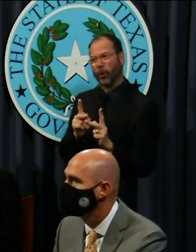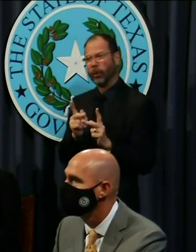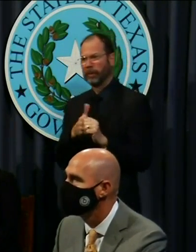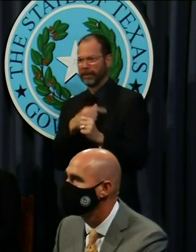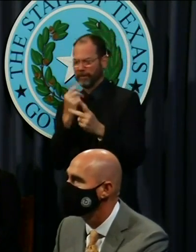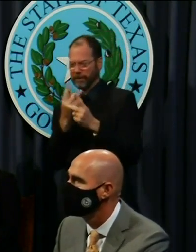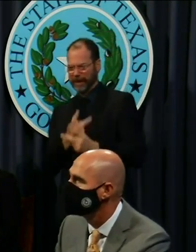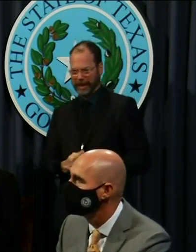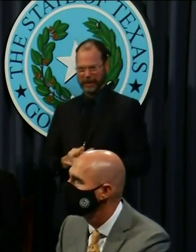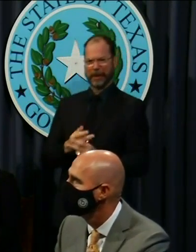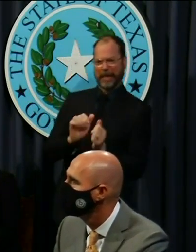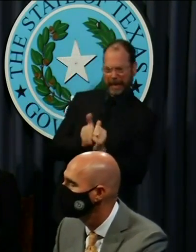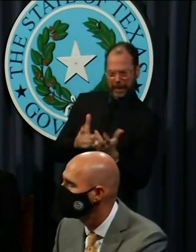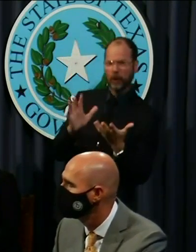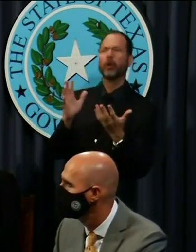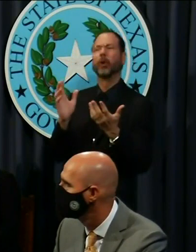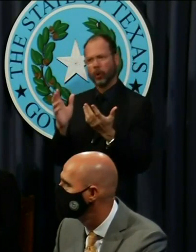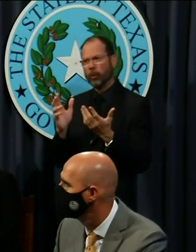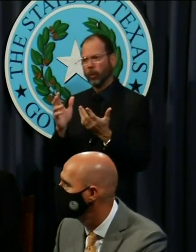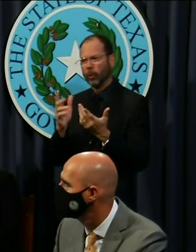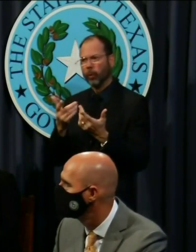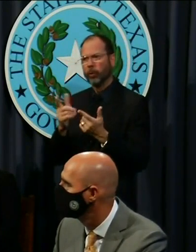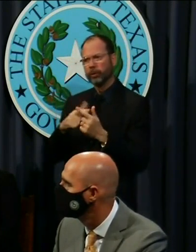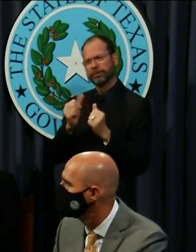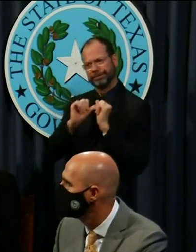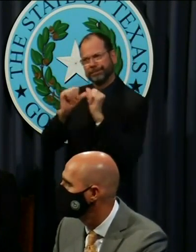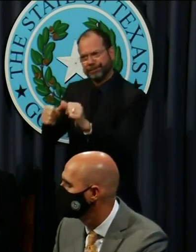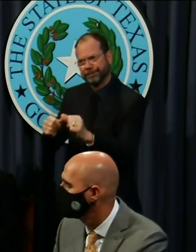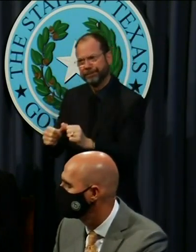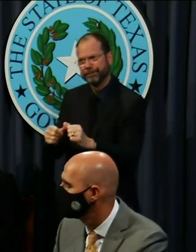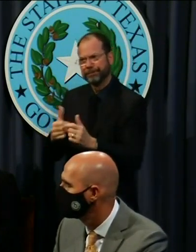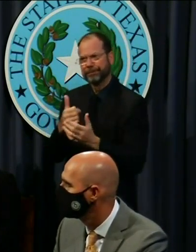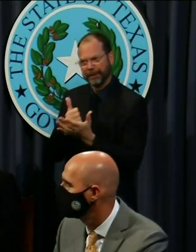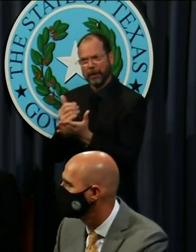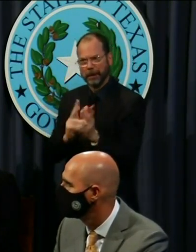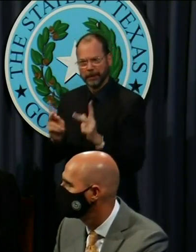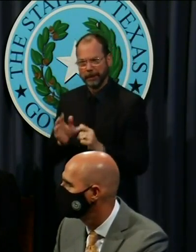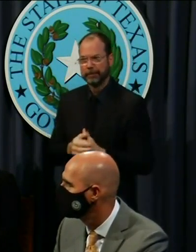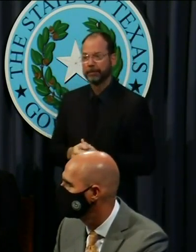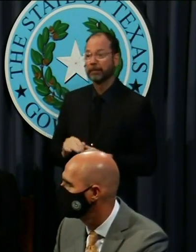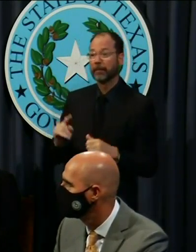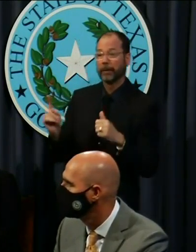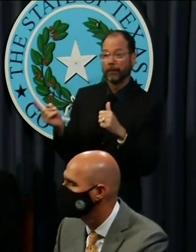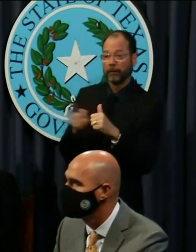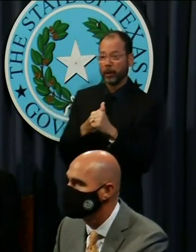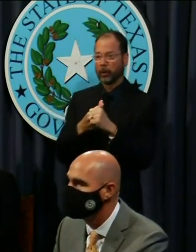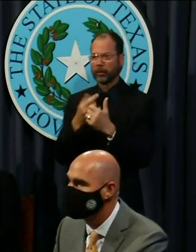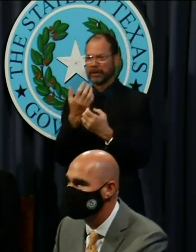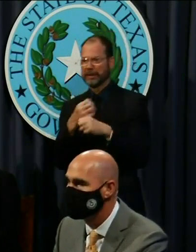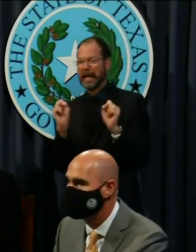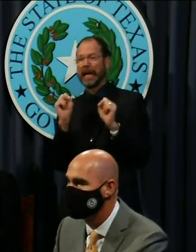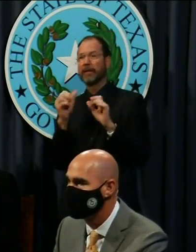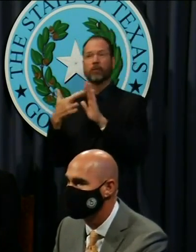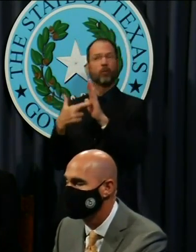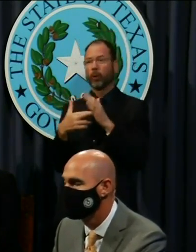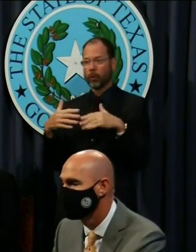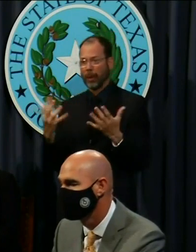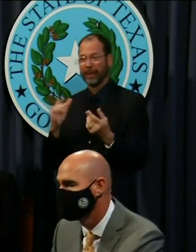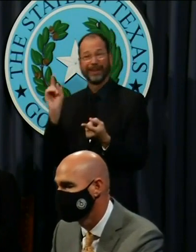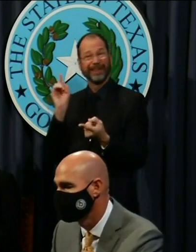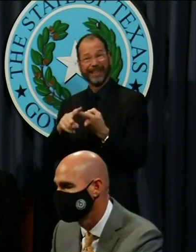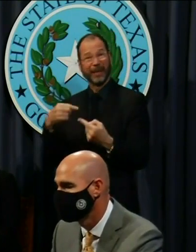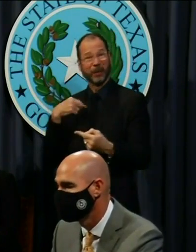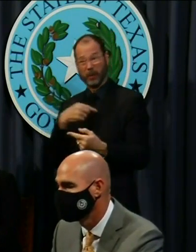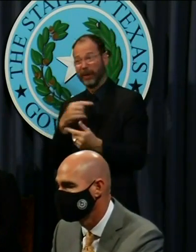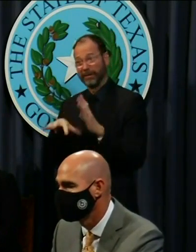that the public can depend upon. First, let me mention the safe standards. Until additional medical treatments